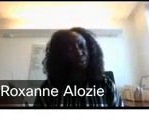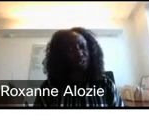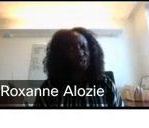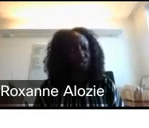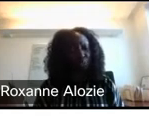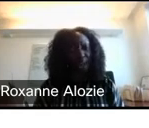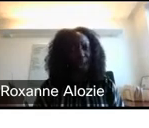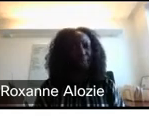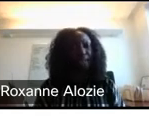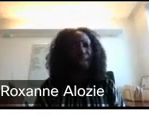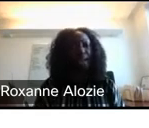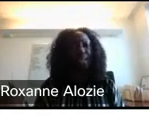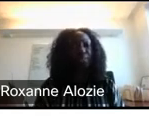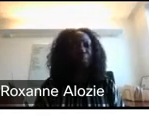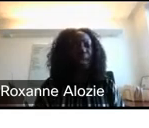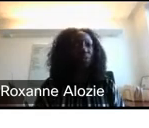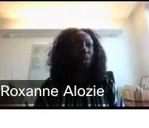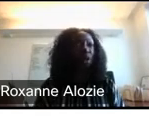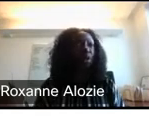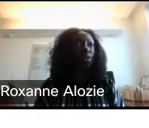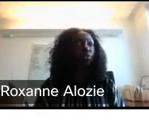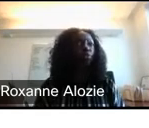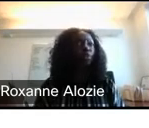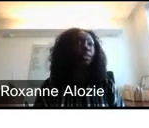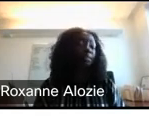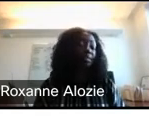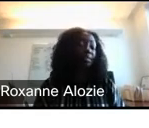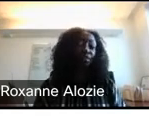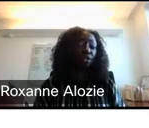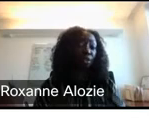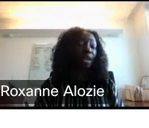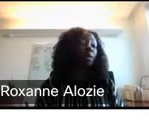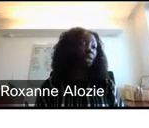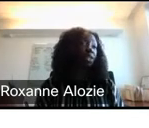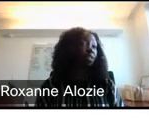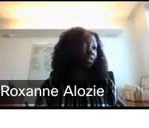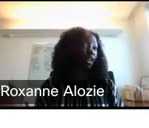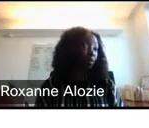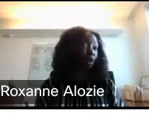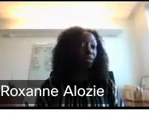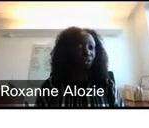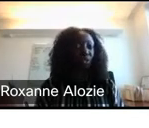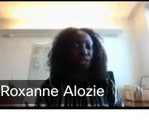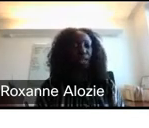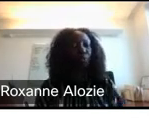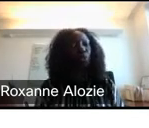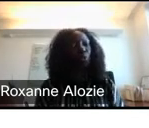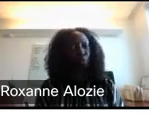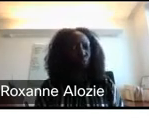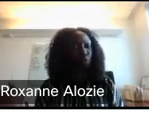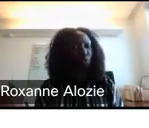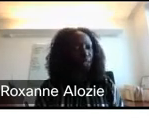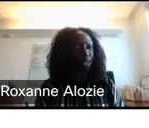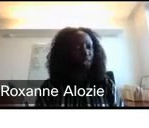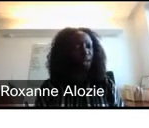to answer the questions that we have. And it depends on really just the availability of investment officers to kind of really